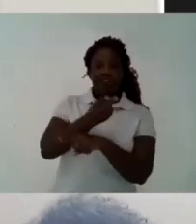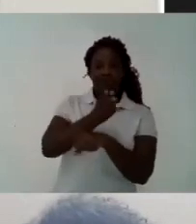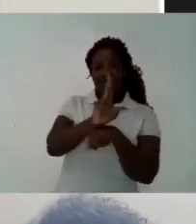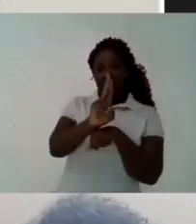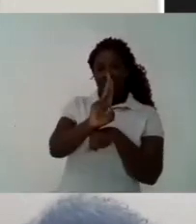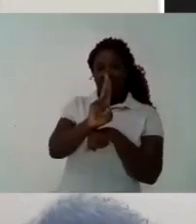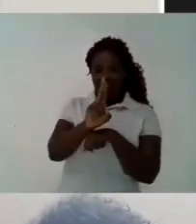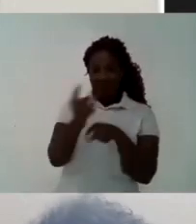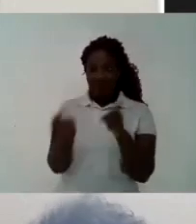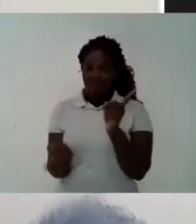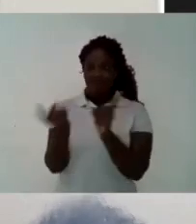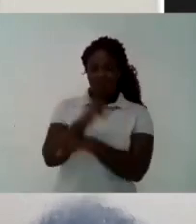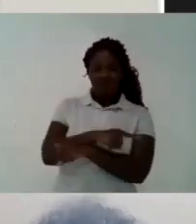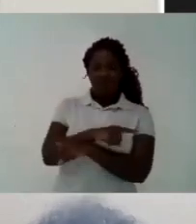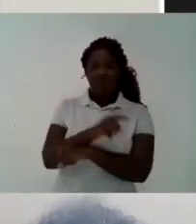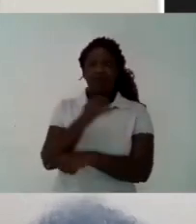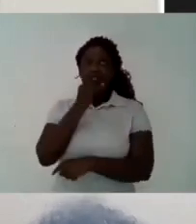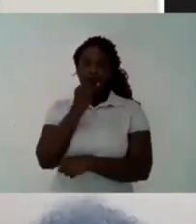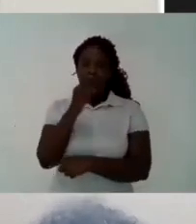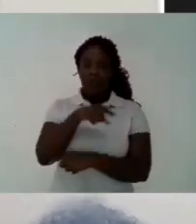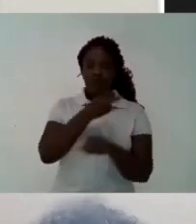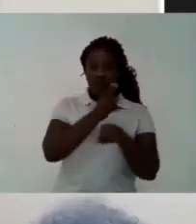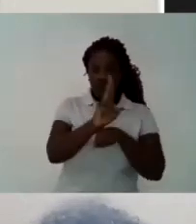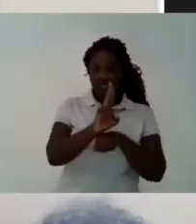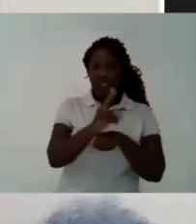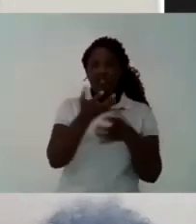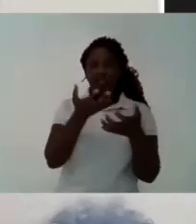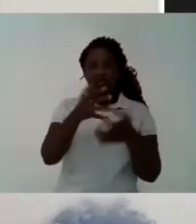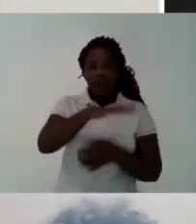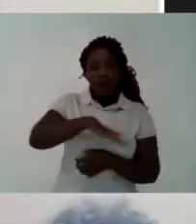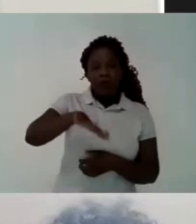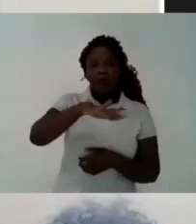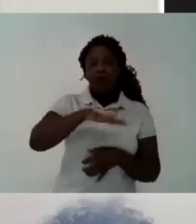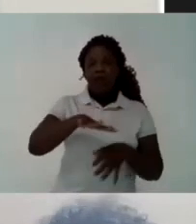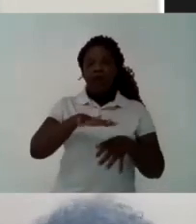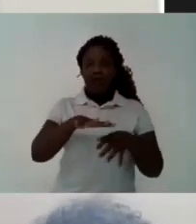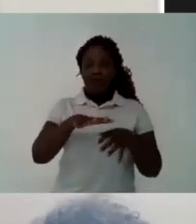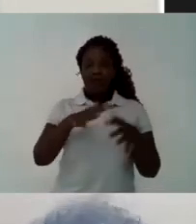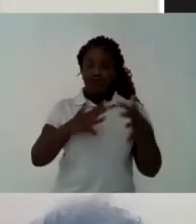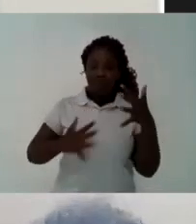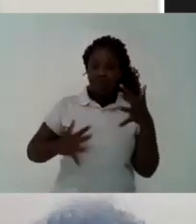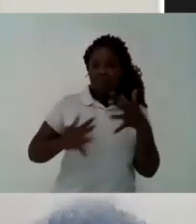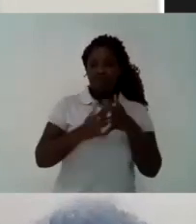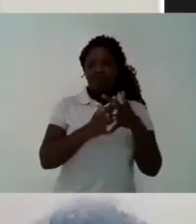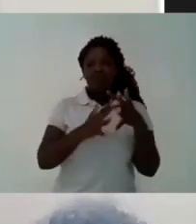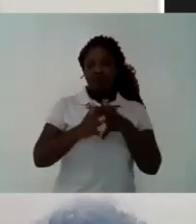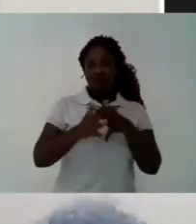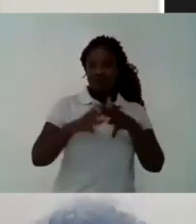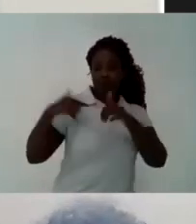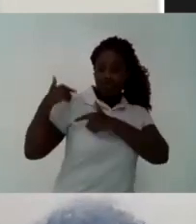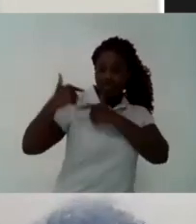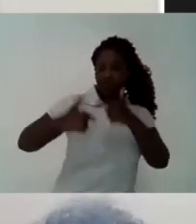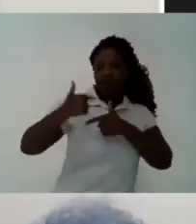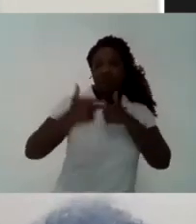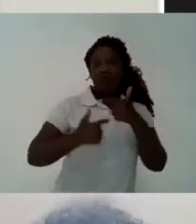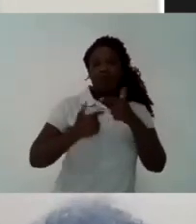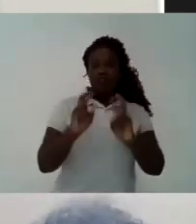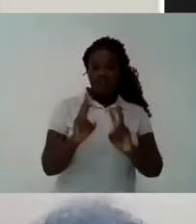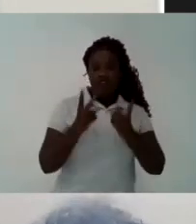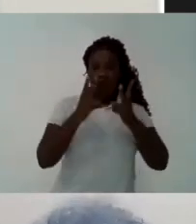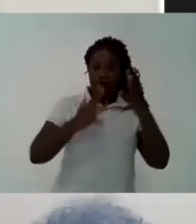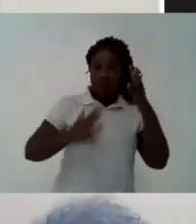Into their gates And this has been done via the quota system